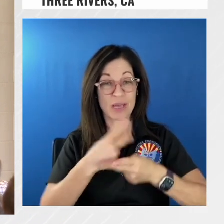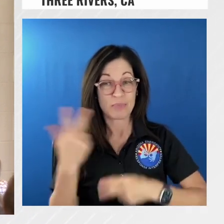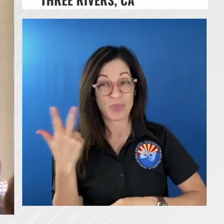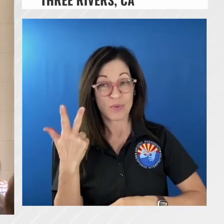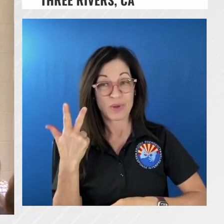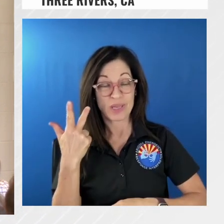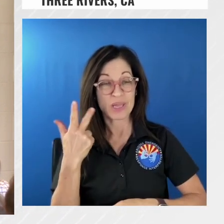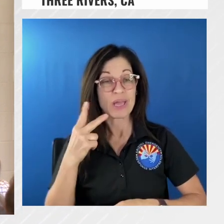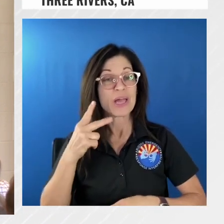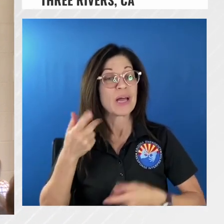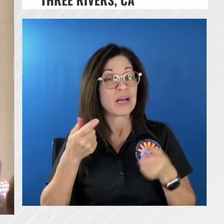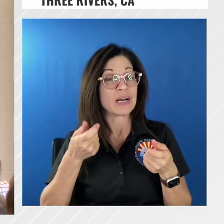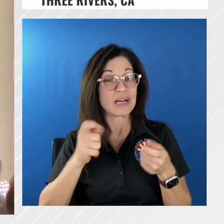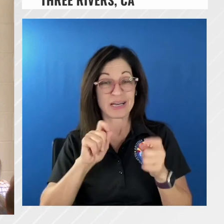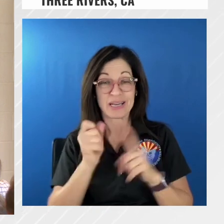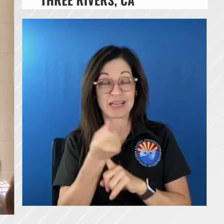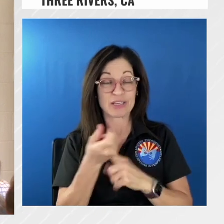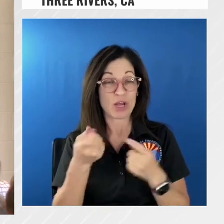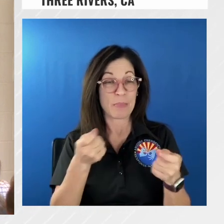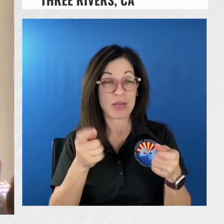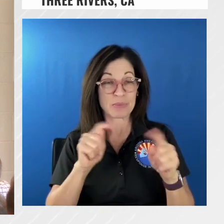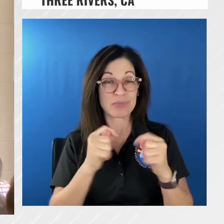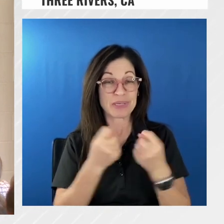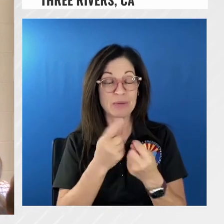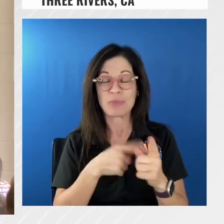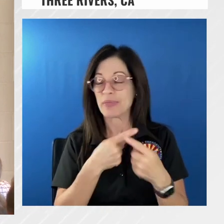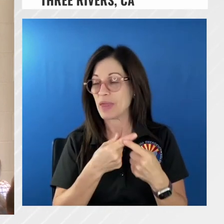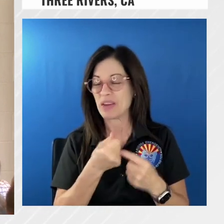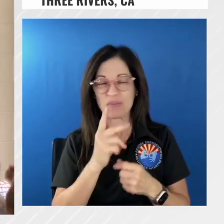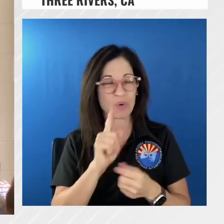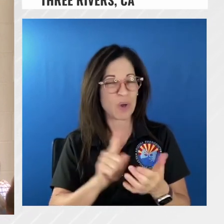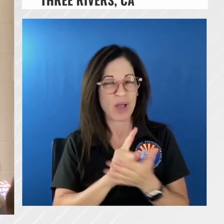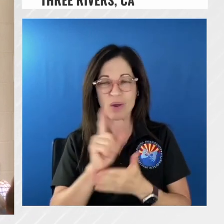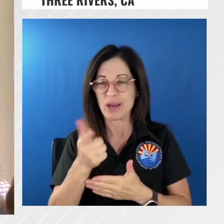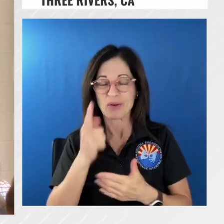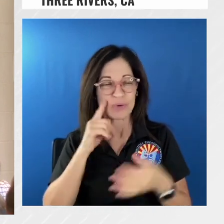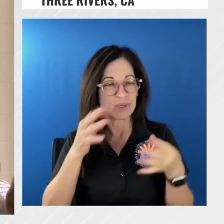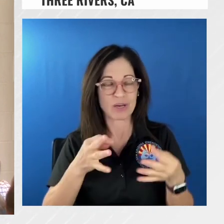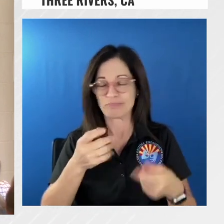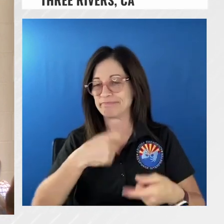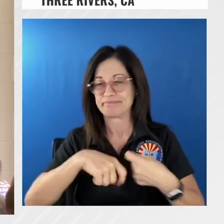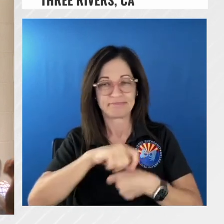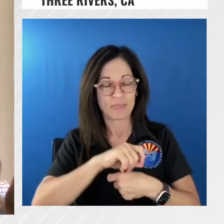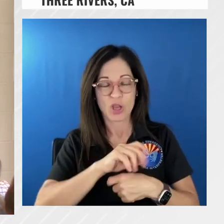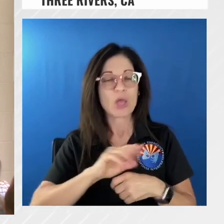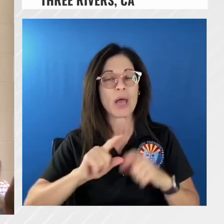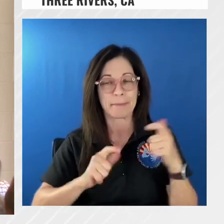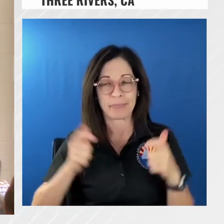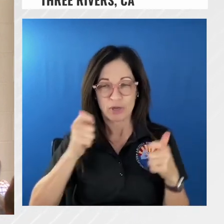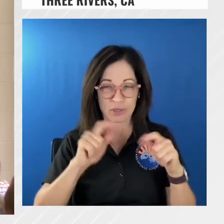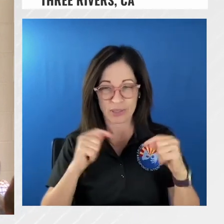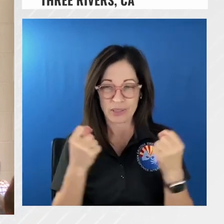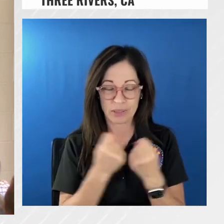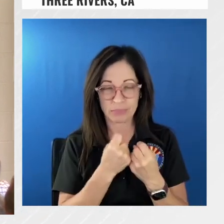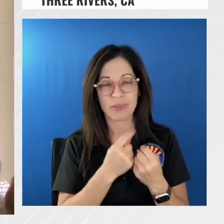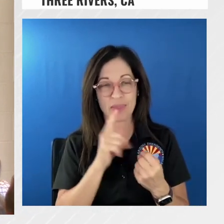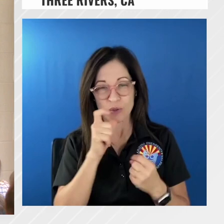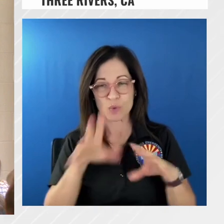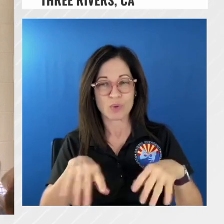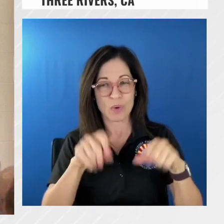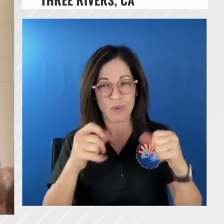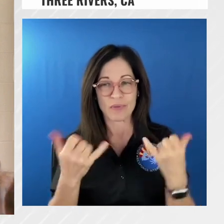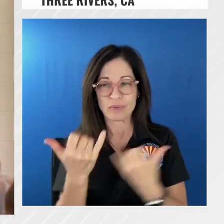a few hours pivoted to the complex incident management team that took the fire this morning and uh that's that's about it